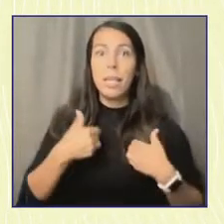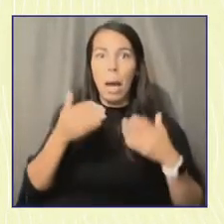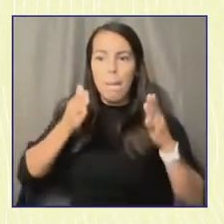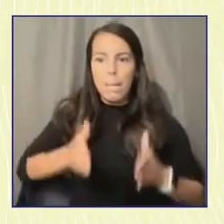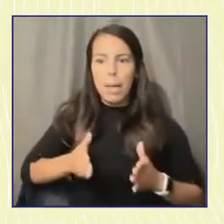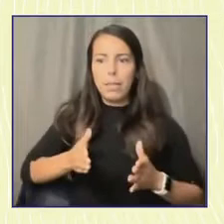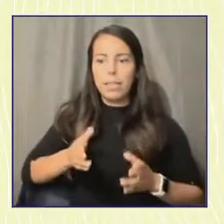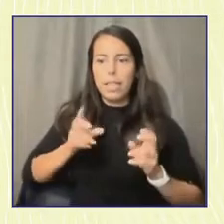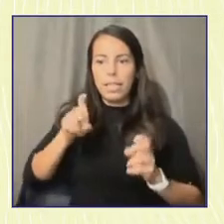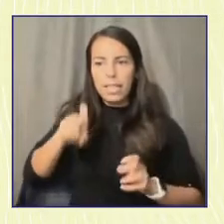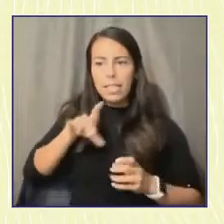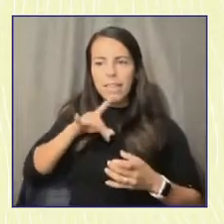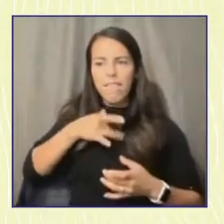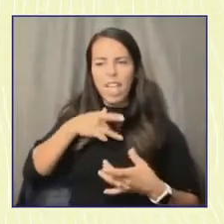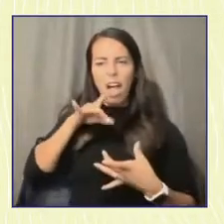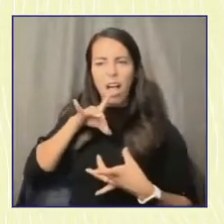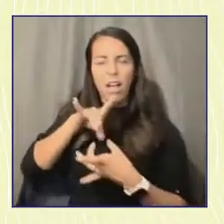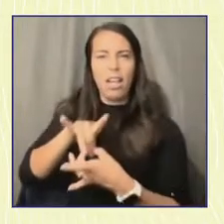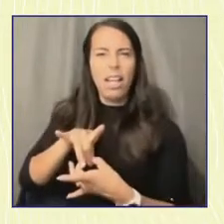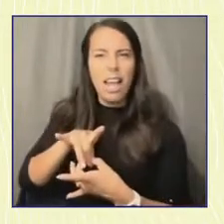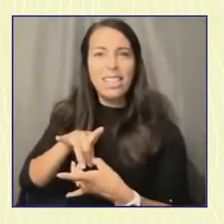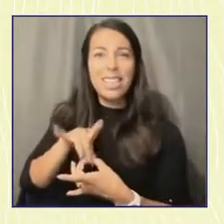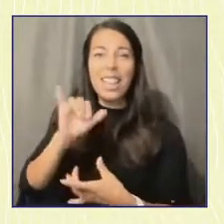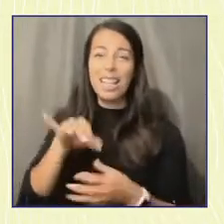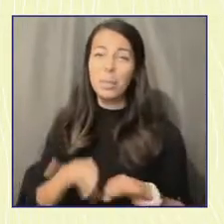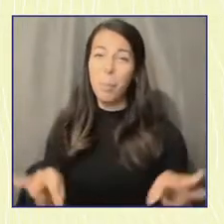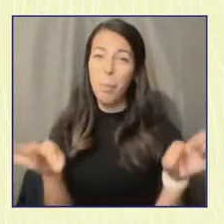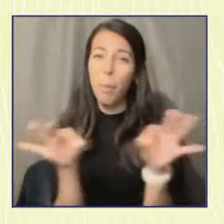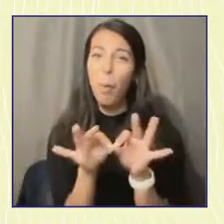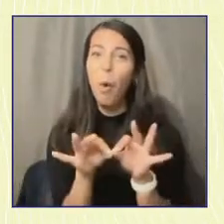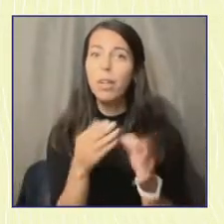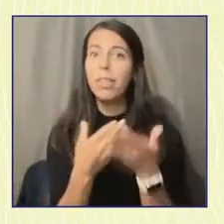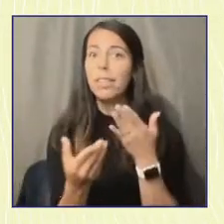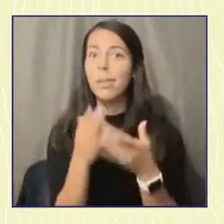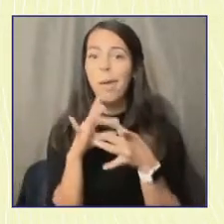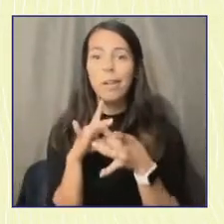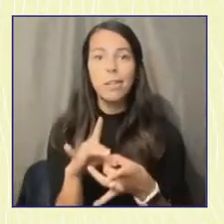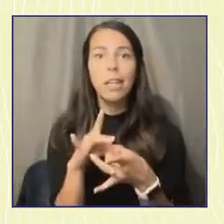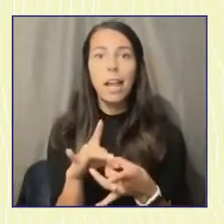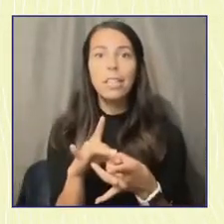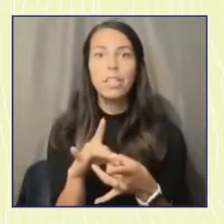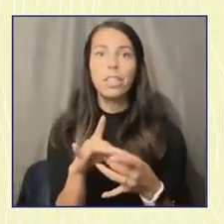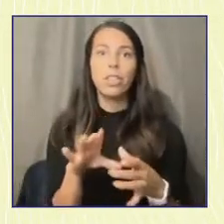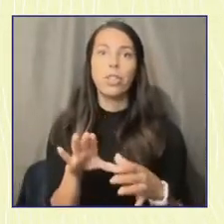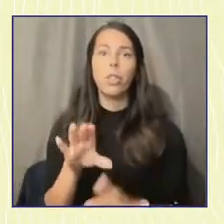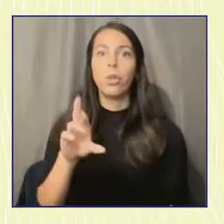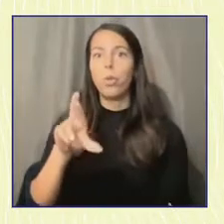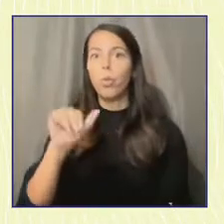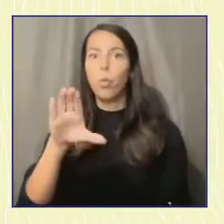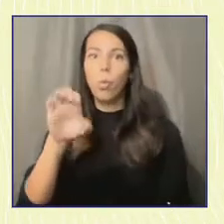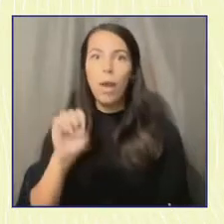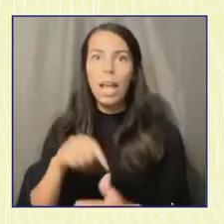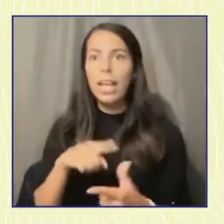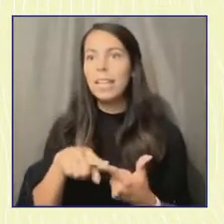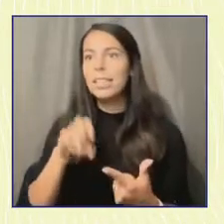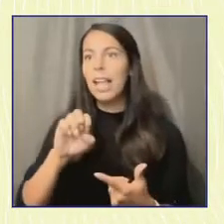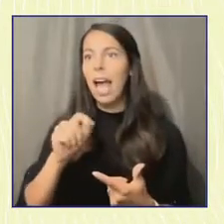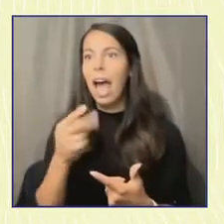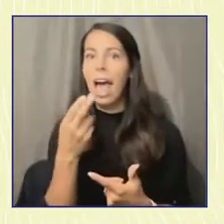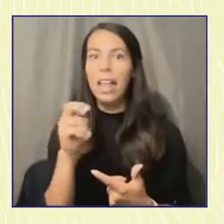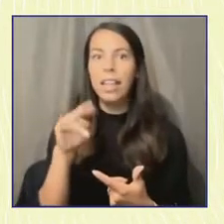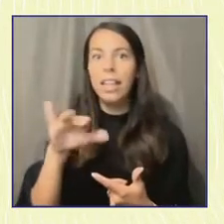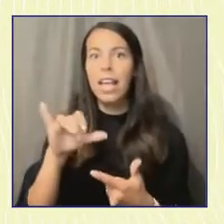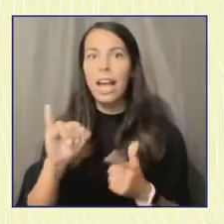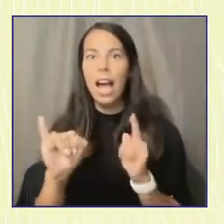is really critical, whether it's connection to their racial and ethnic identity, connection to some interest, or connection to an